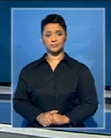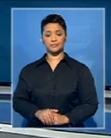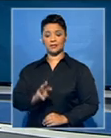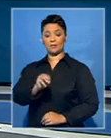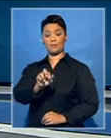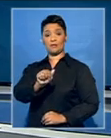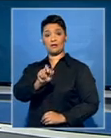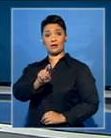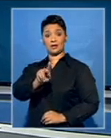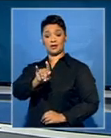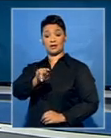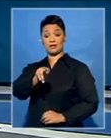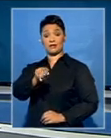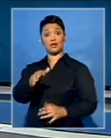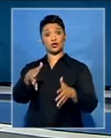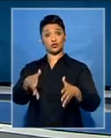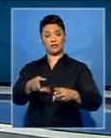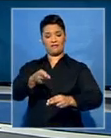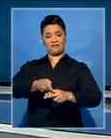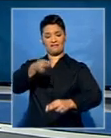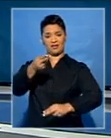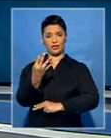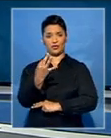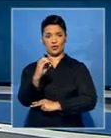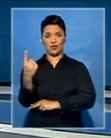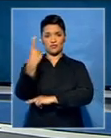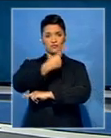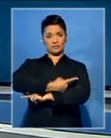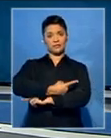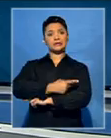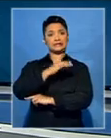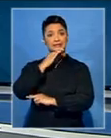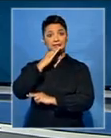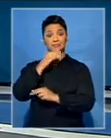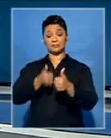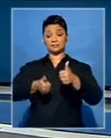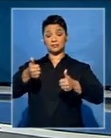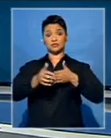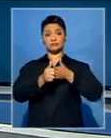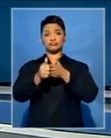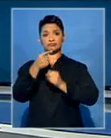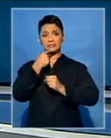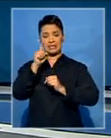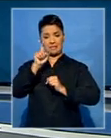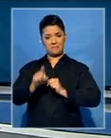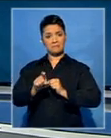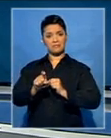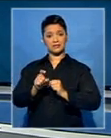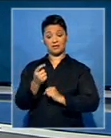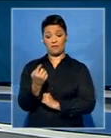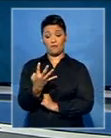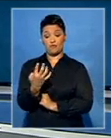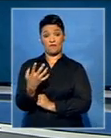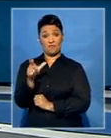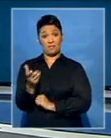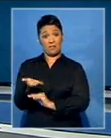The Marikana hearings have come to a close with evidence leaders calling for reconciliation and the healing of the wounds caused by the deaths of